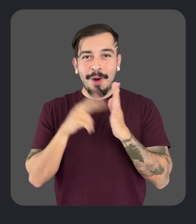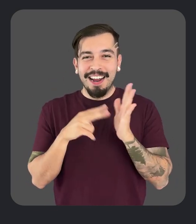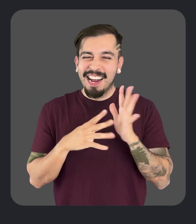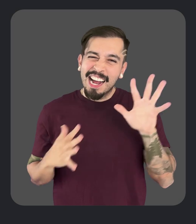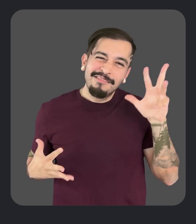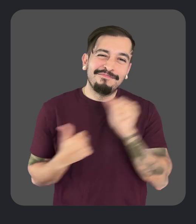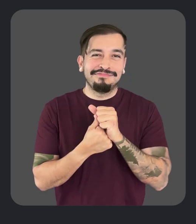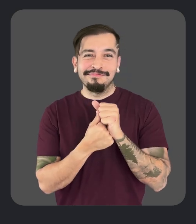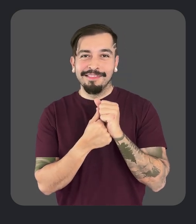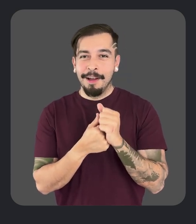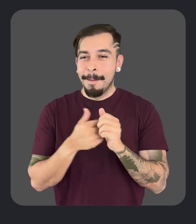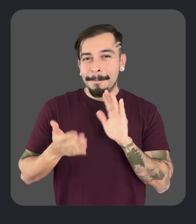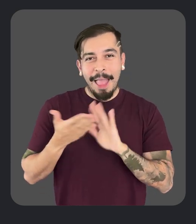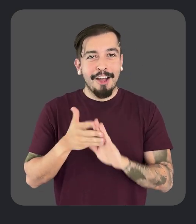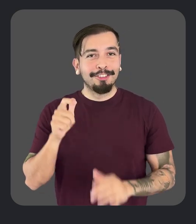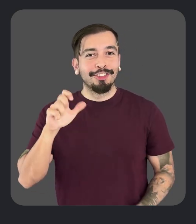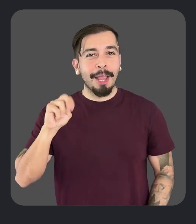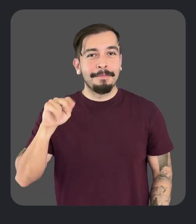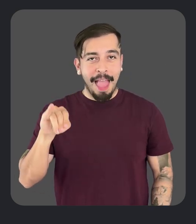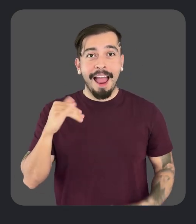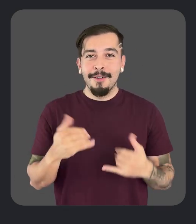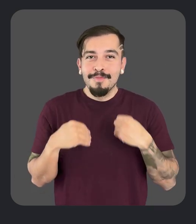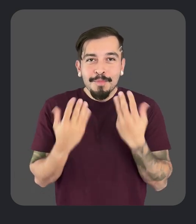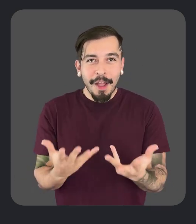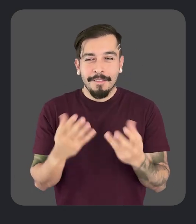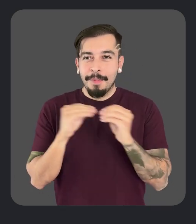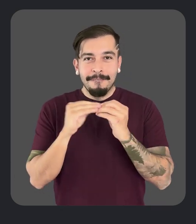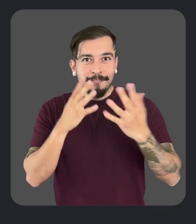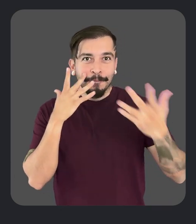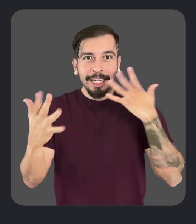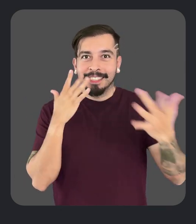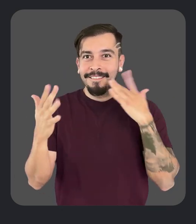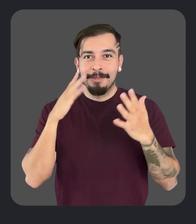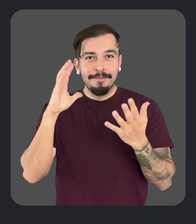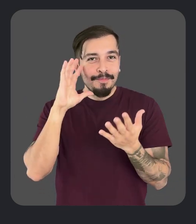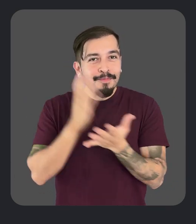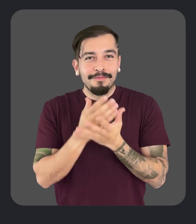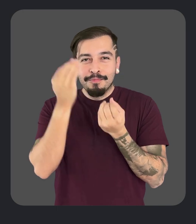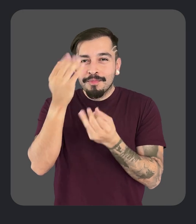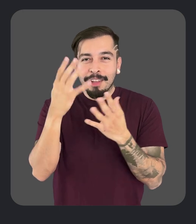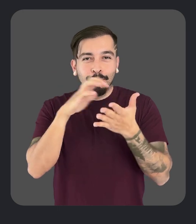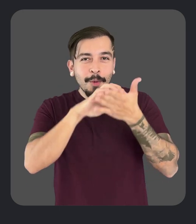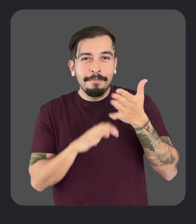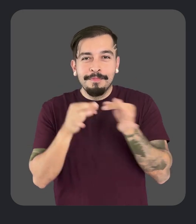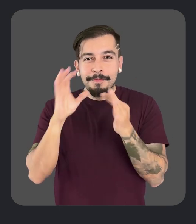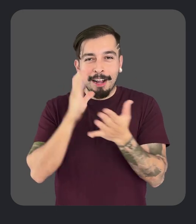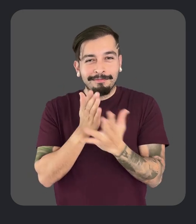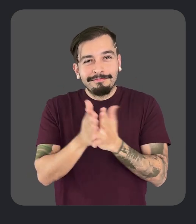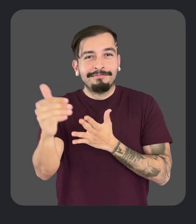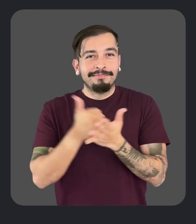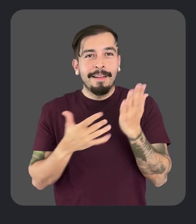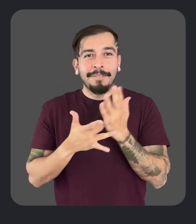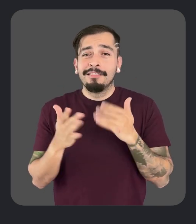just got a major upgrade. Powered by Gemini, TalkBack now provides even more vivid and informative descriptions of images across